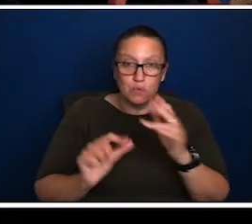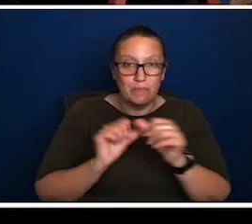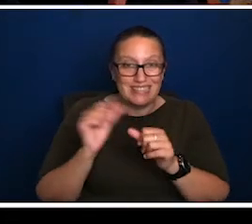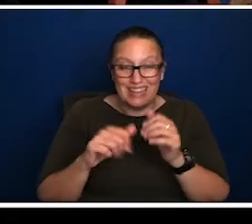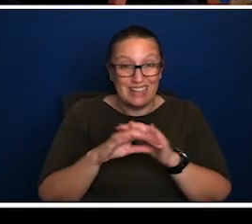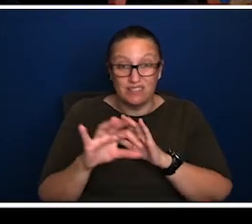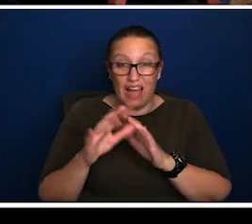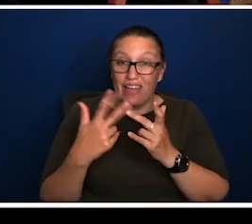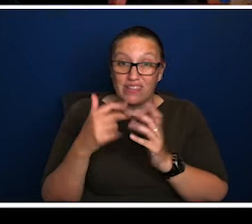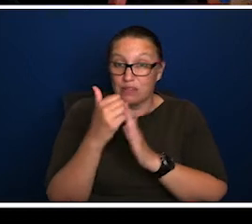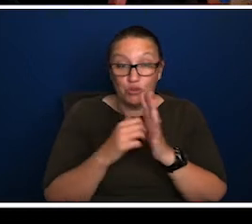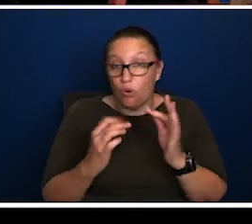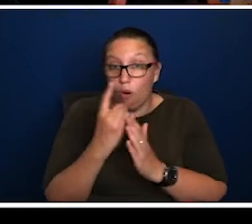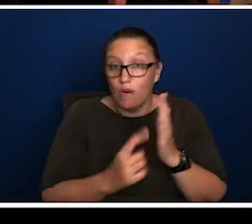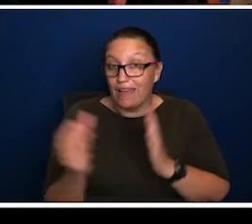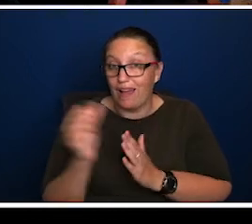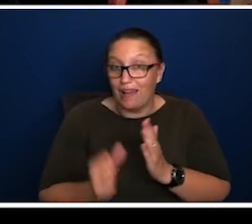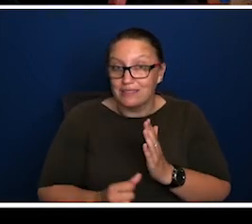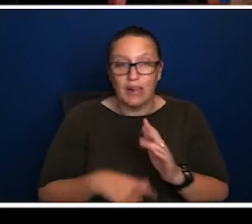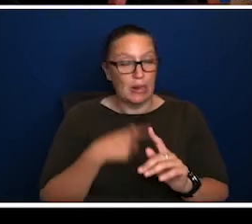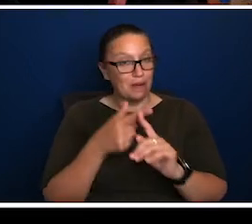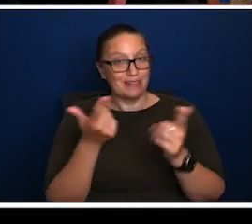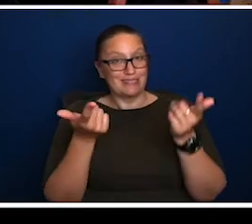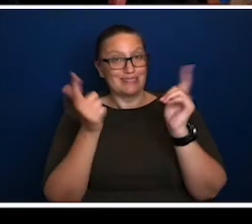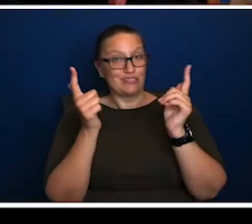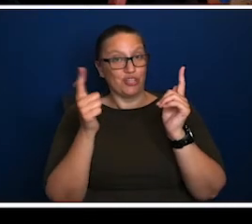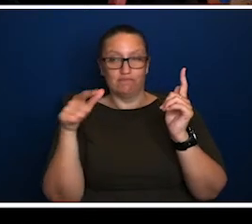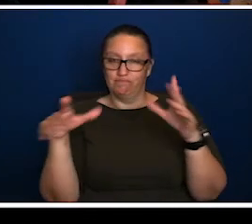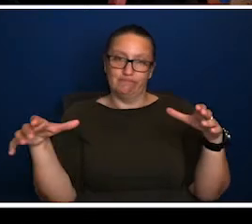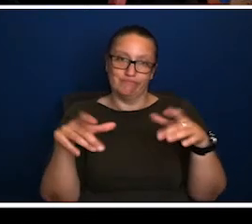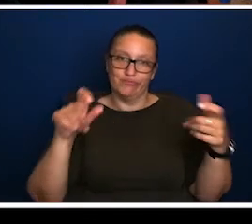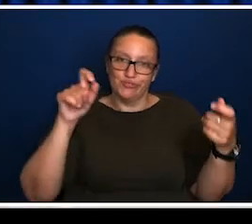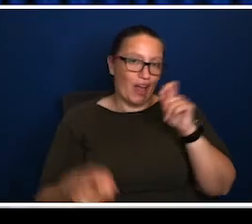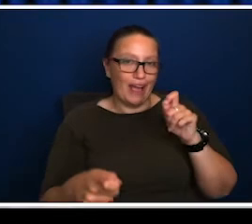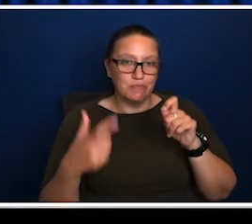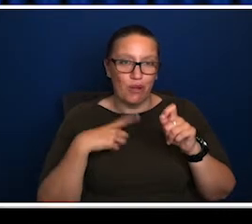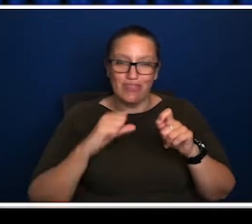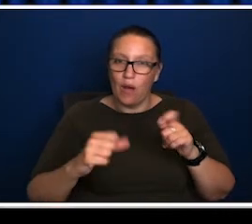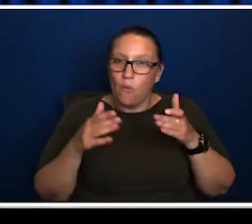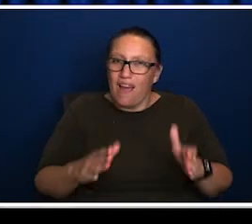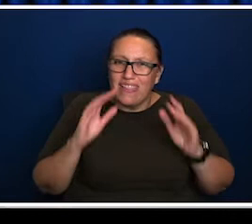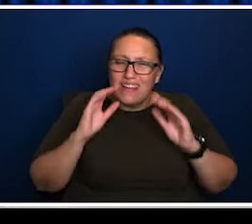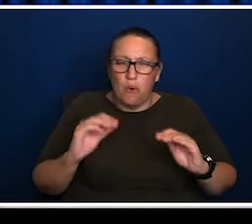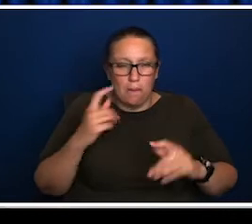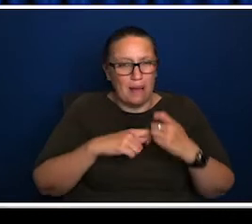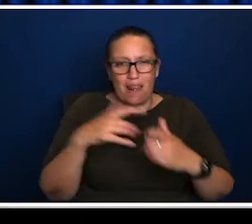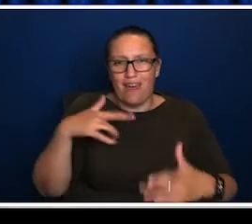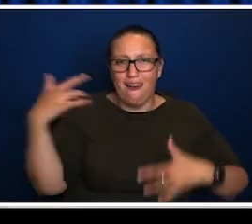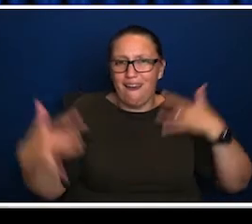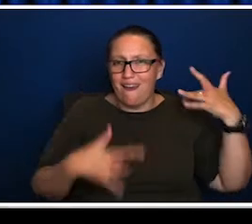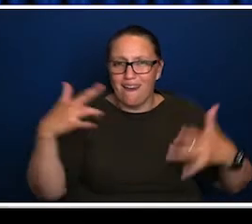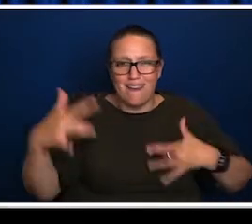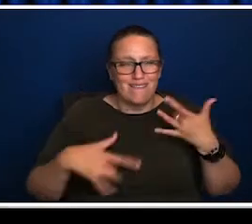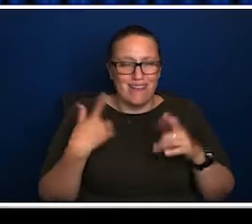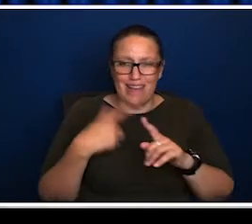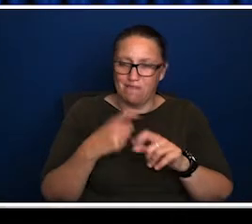perform in non-arts related subjects as well. It also had this extraordinary impact on the teaching faculty as well, because